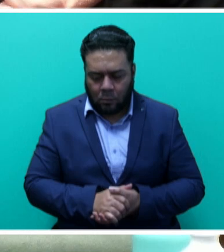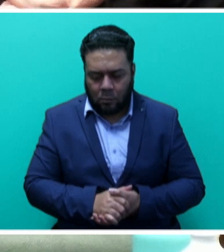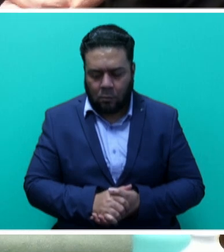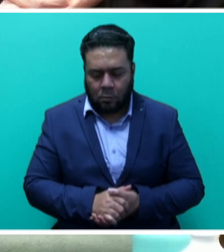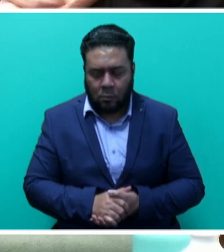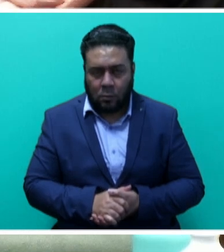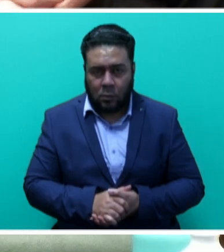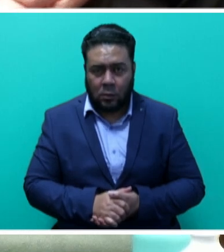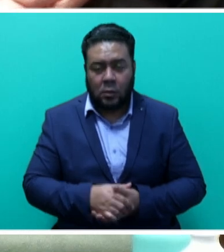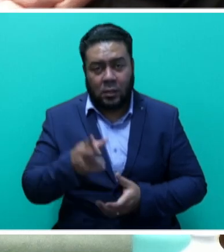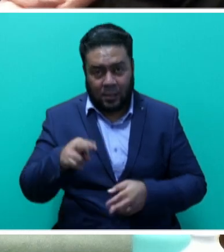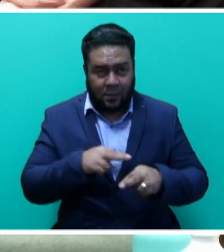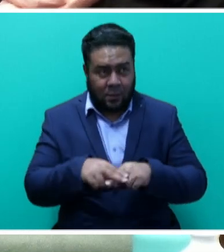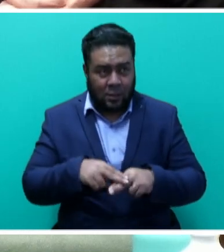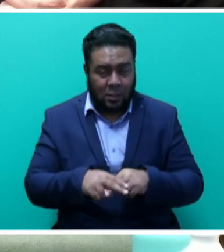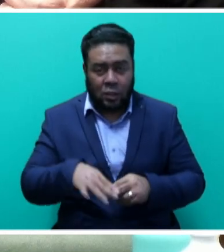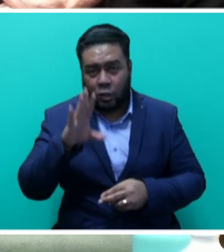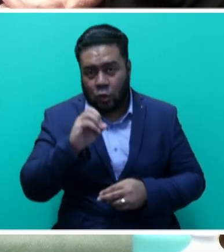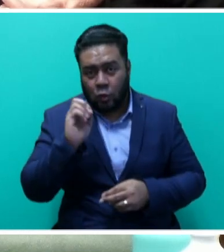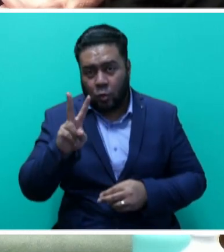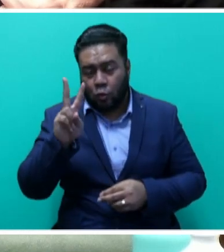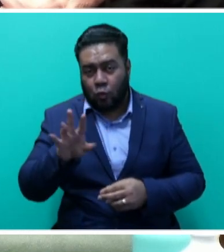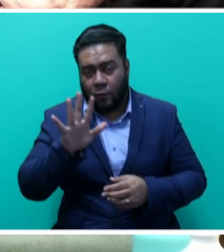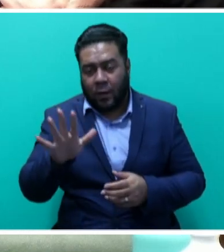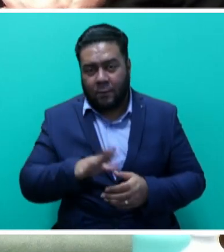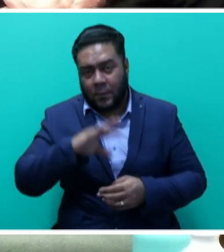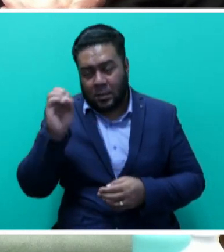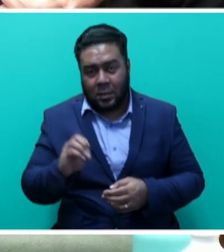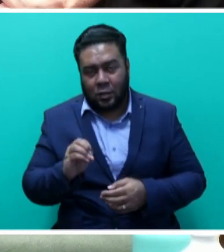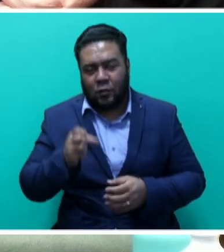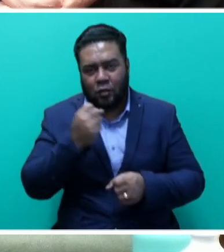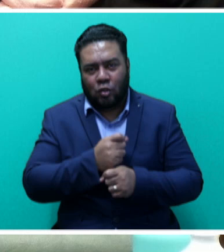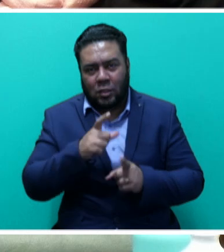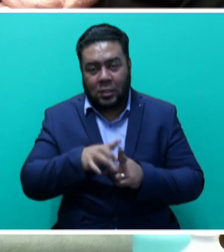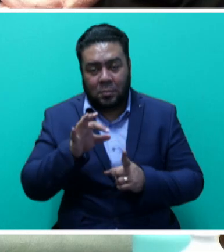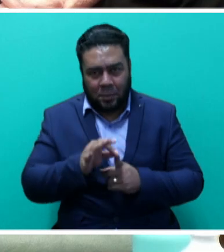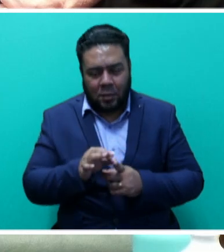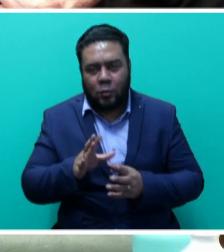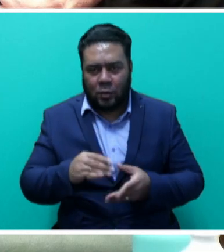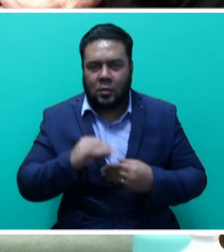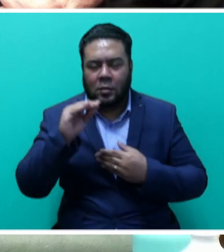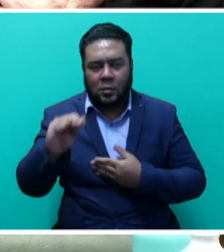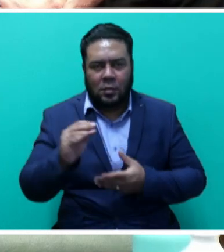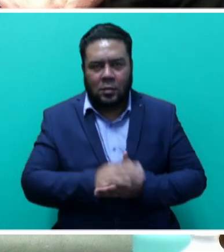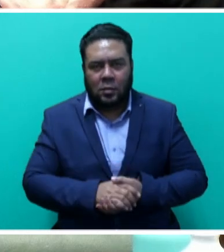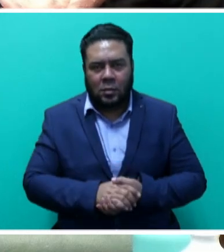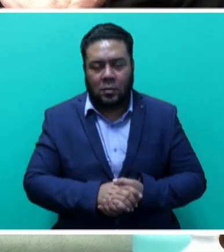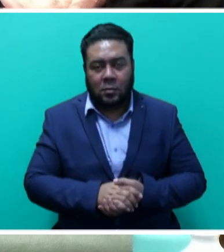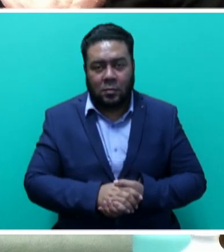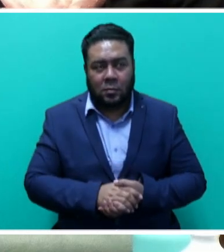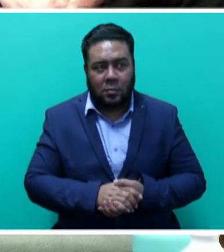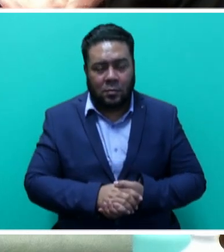In the case of Fiji, 0.25% of GDP was applied. However, noting Fiji's vulnerability